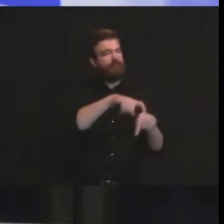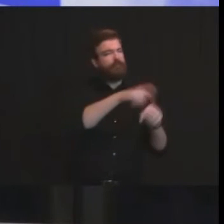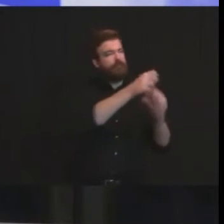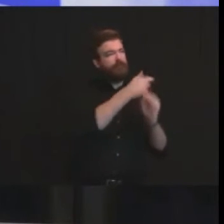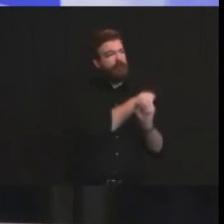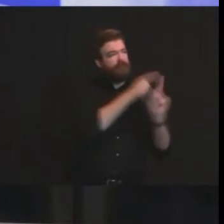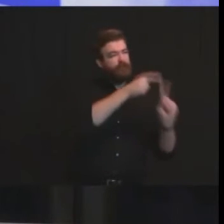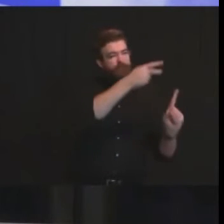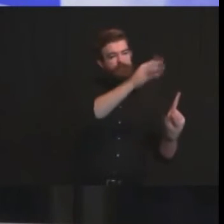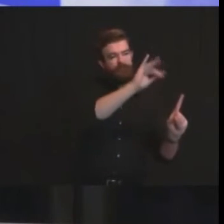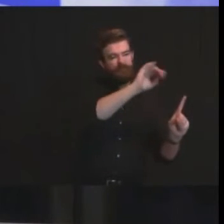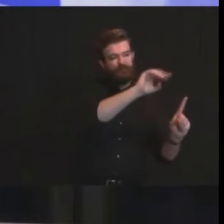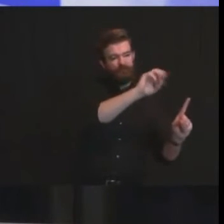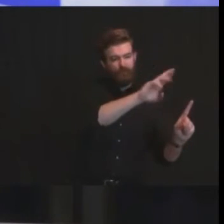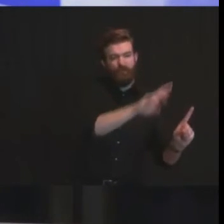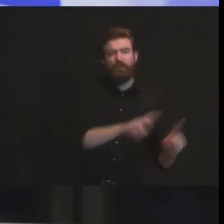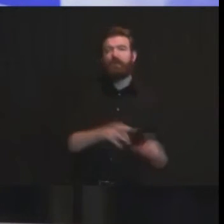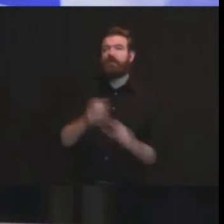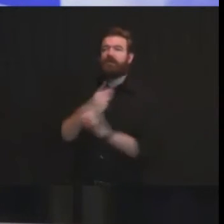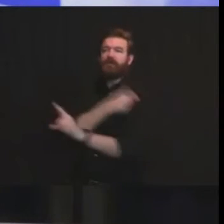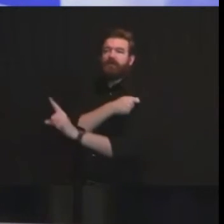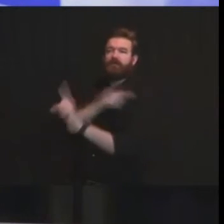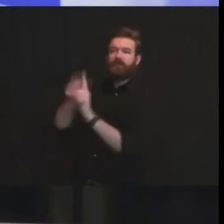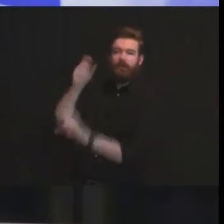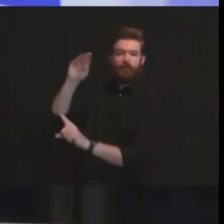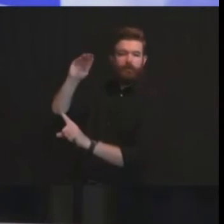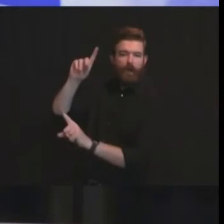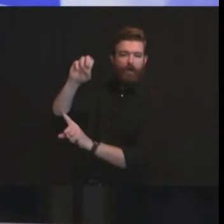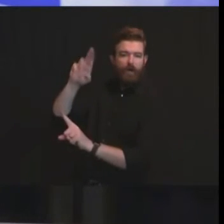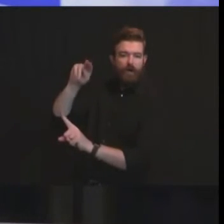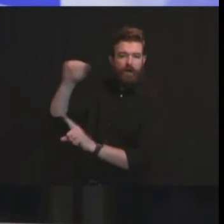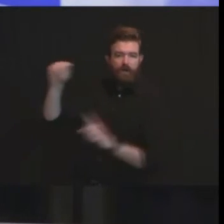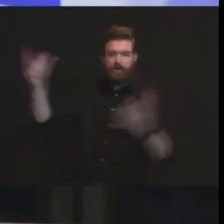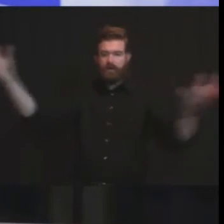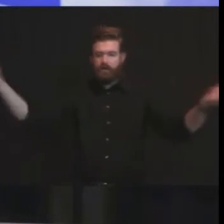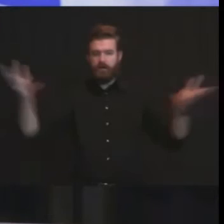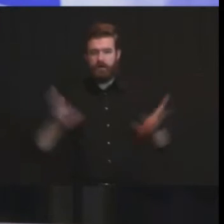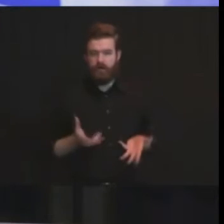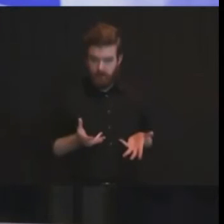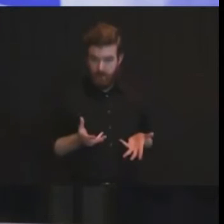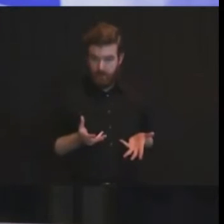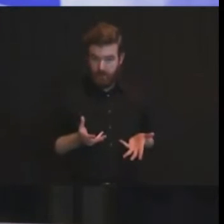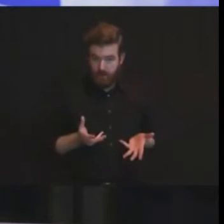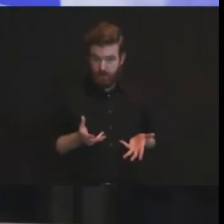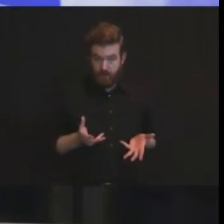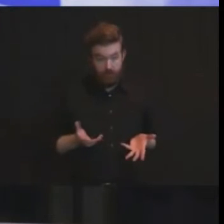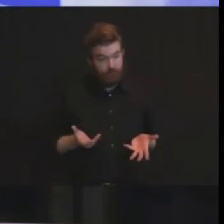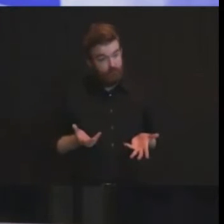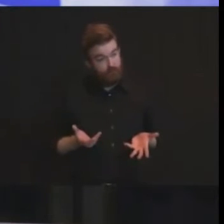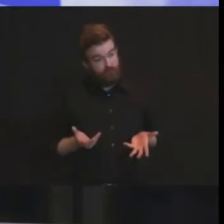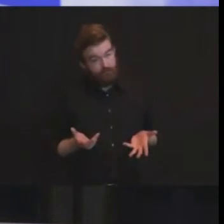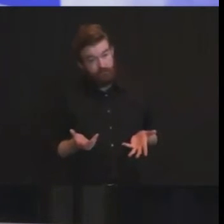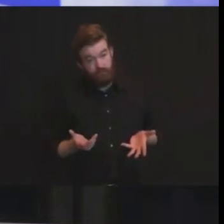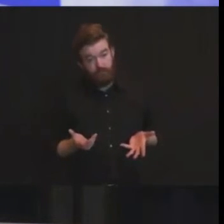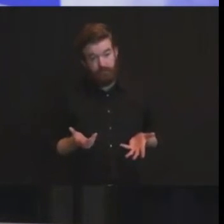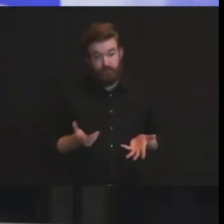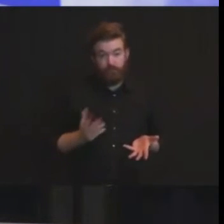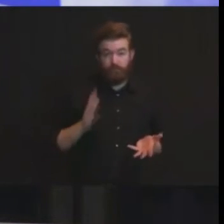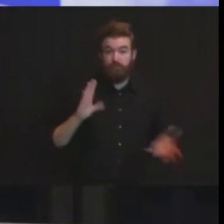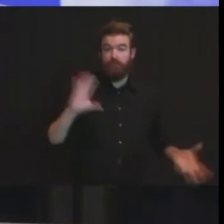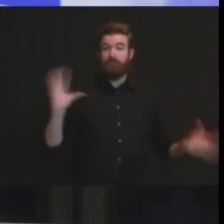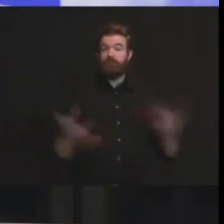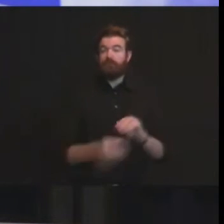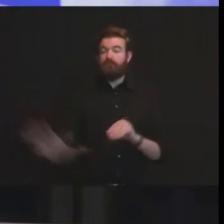so we could have between 400 000 and 460 000 doses of vaccine in the state by early